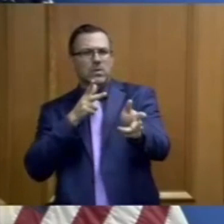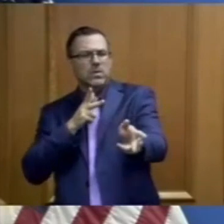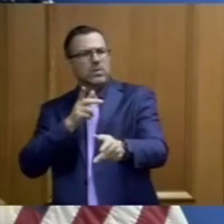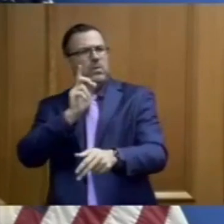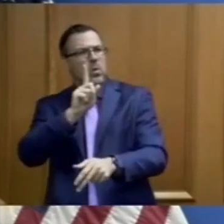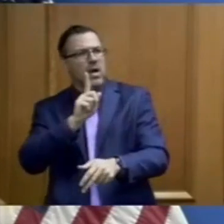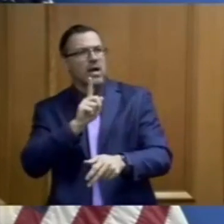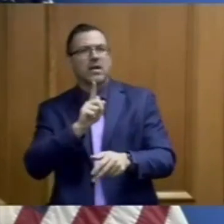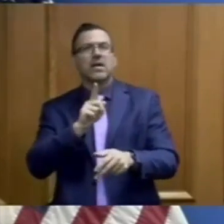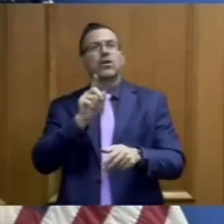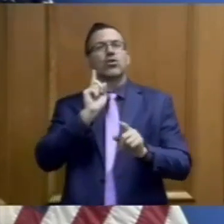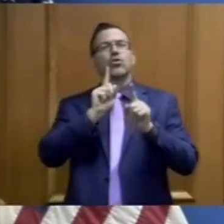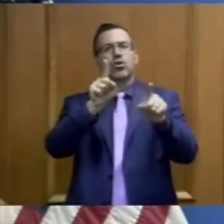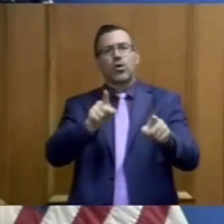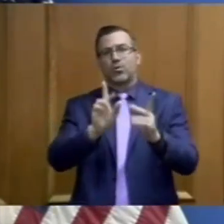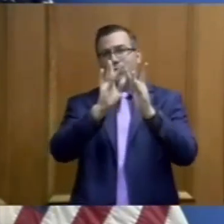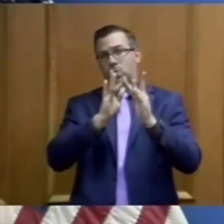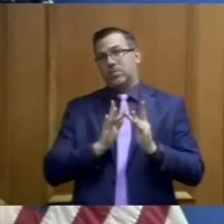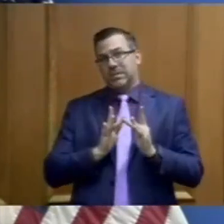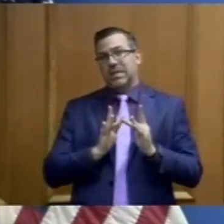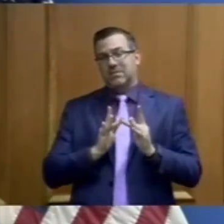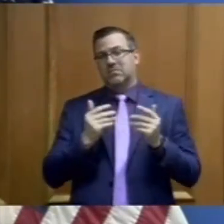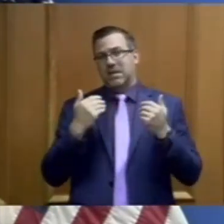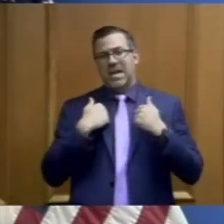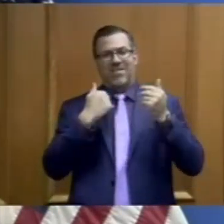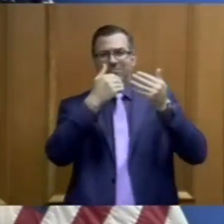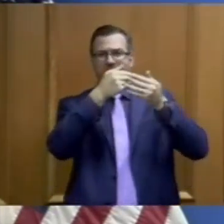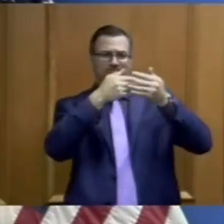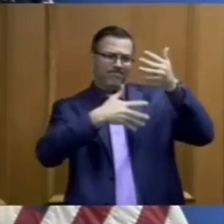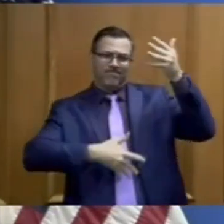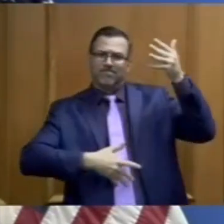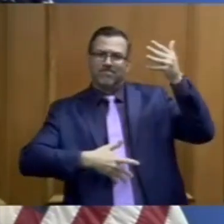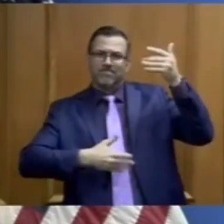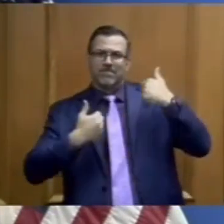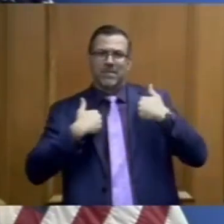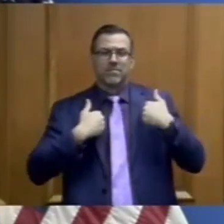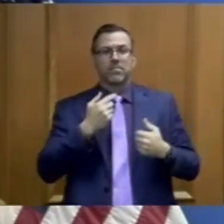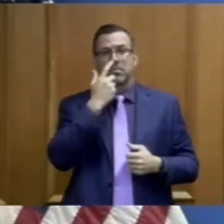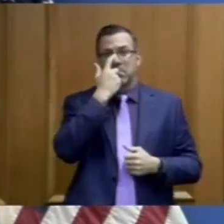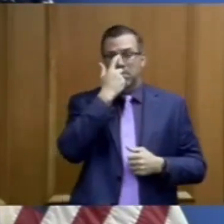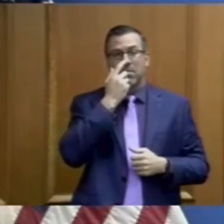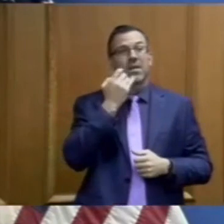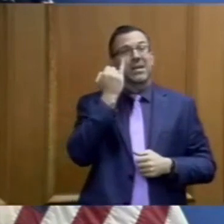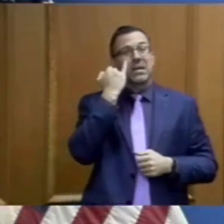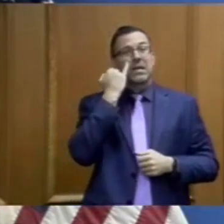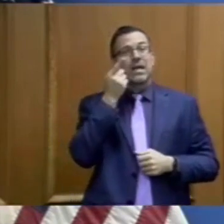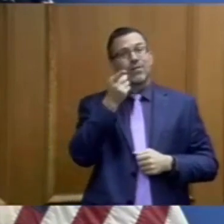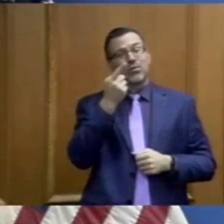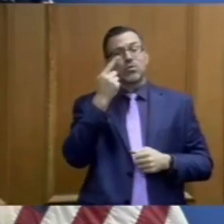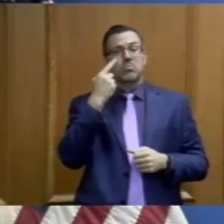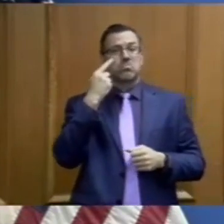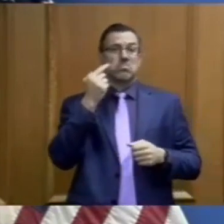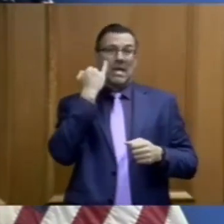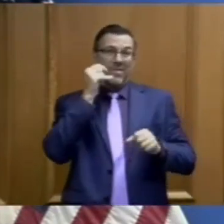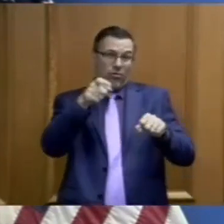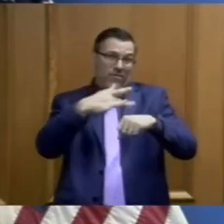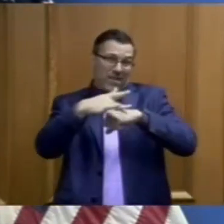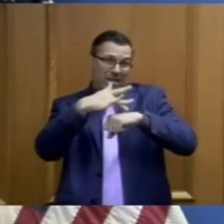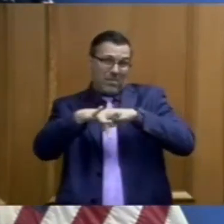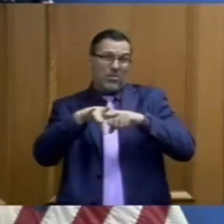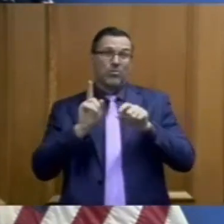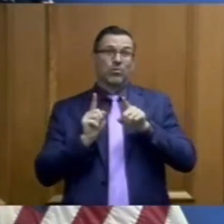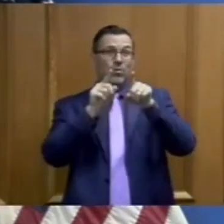in Tennessee so you don't have to wait until the weekend. If you can actually get a test during the week